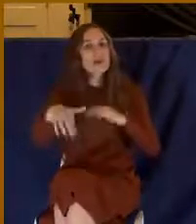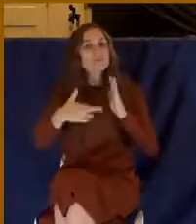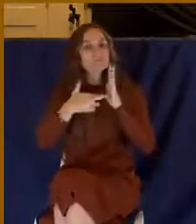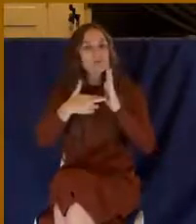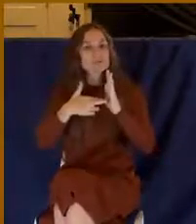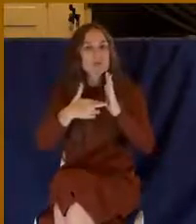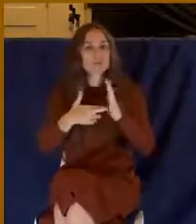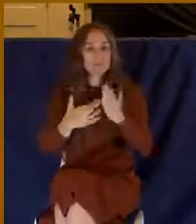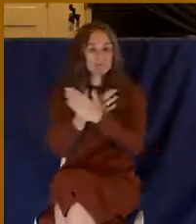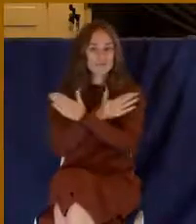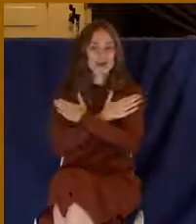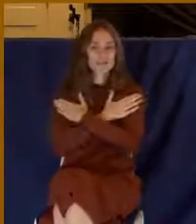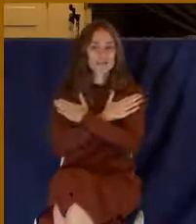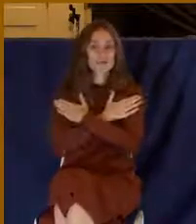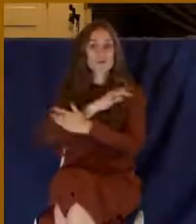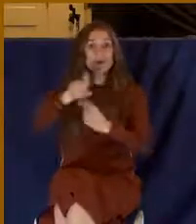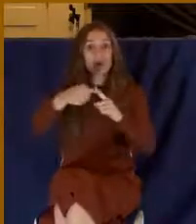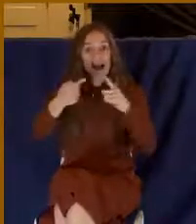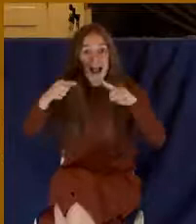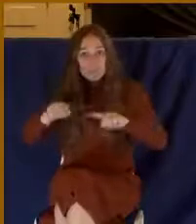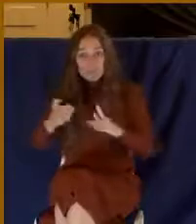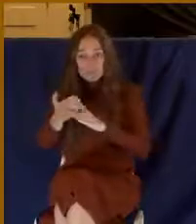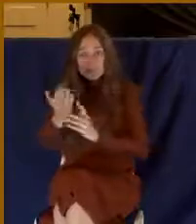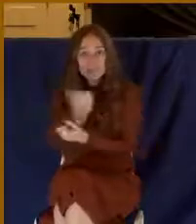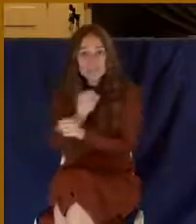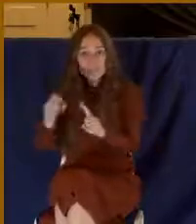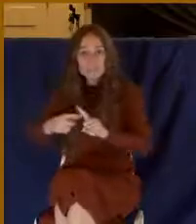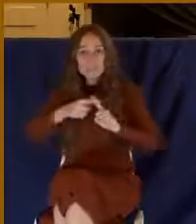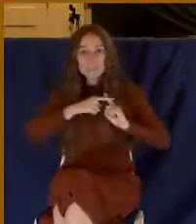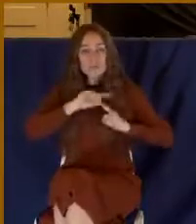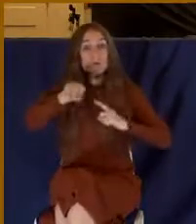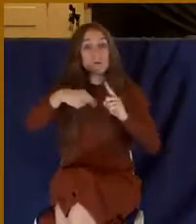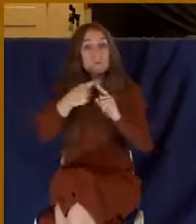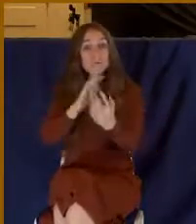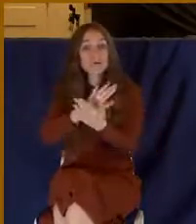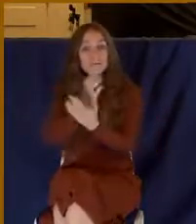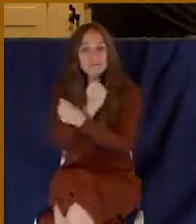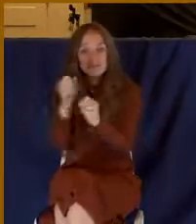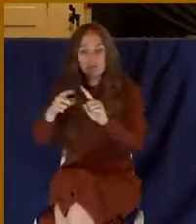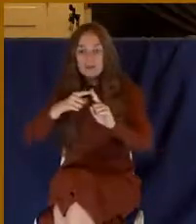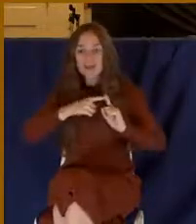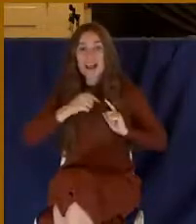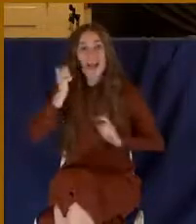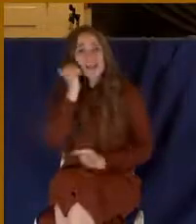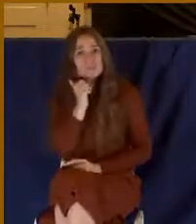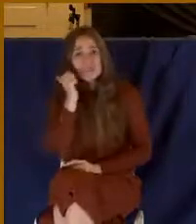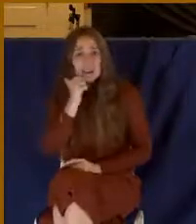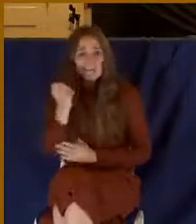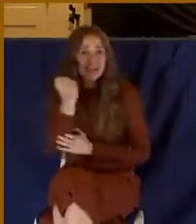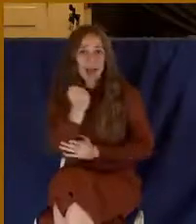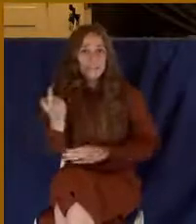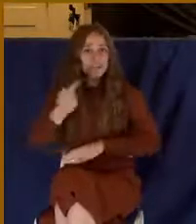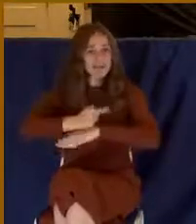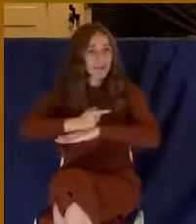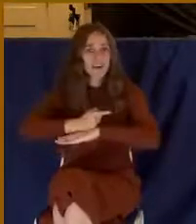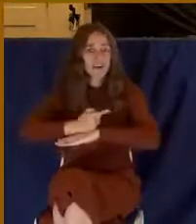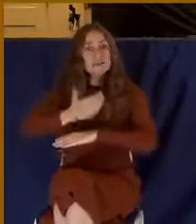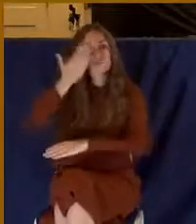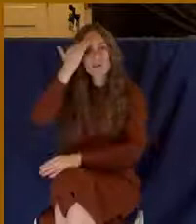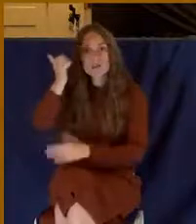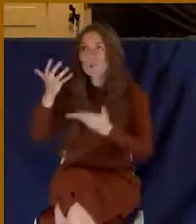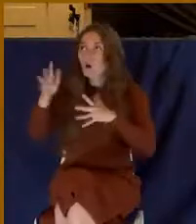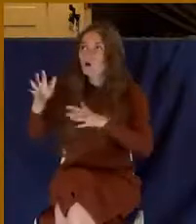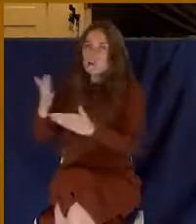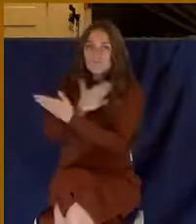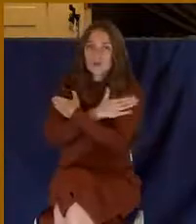you get in salvation. Once you come to Christ, every day is a Sabbath for us. You know why? Because we're resting in Christ,